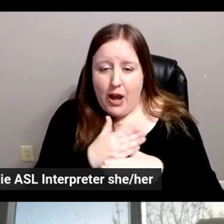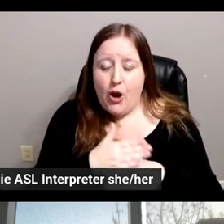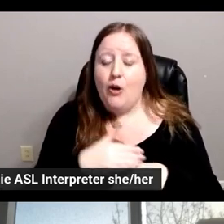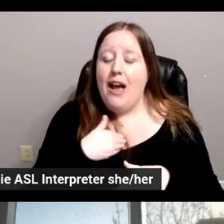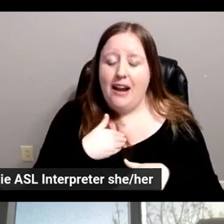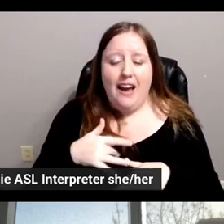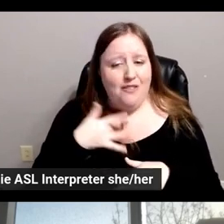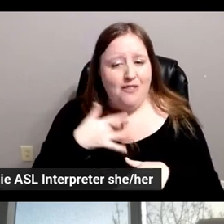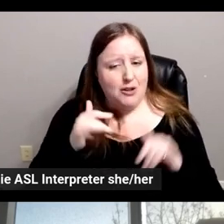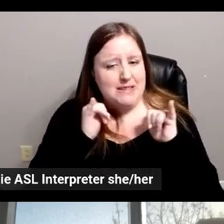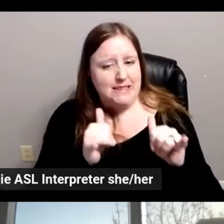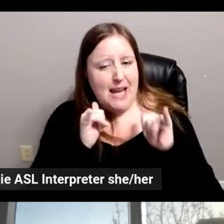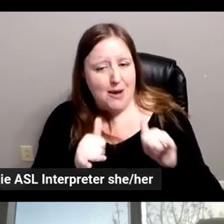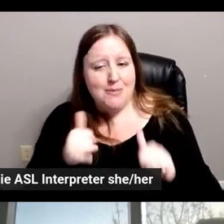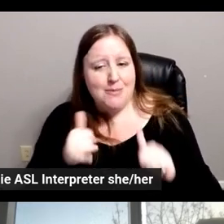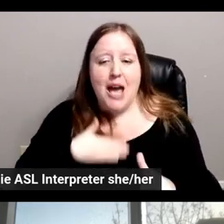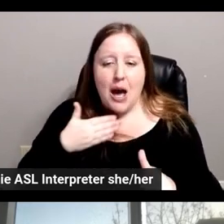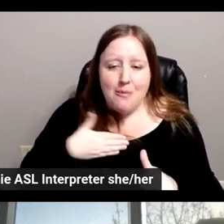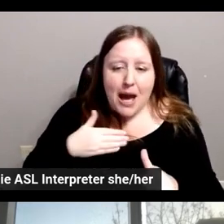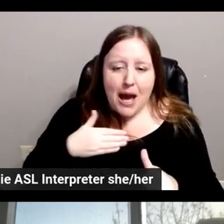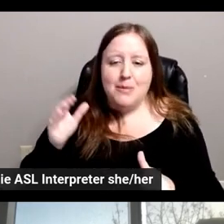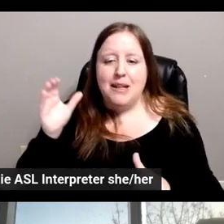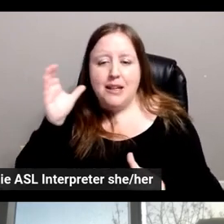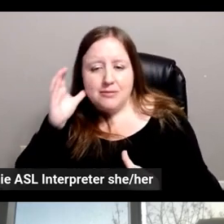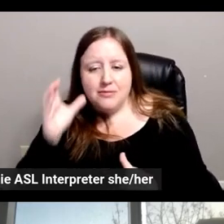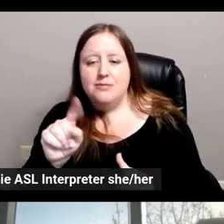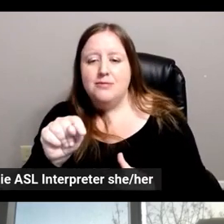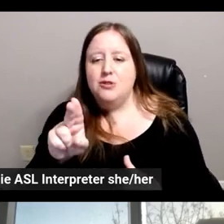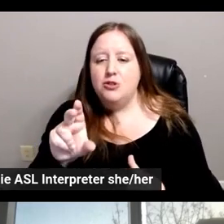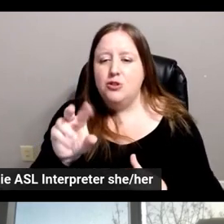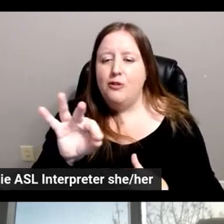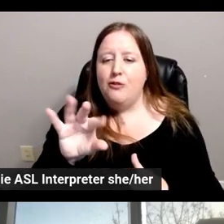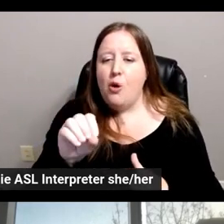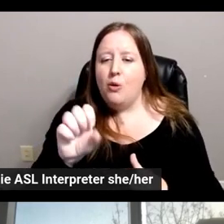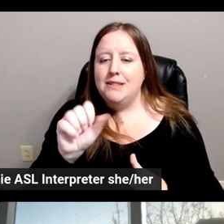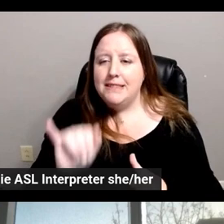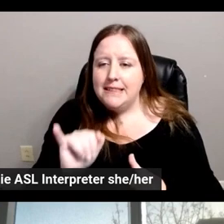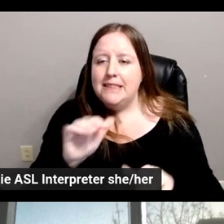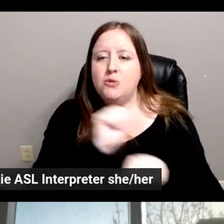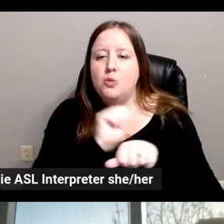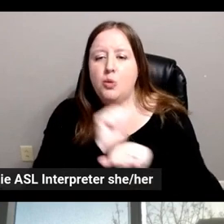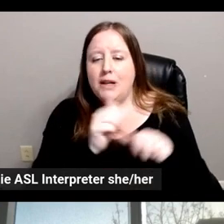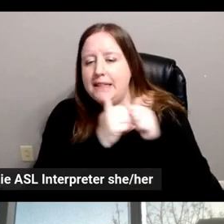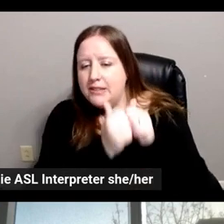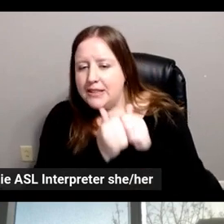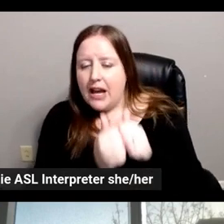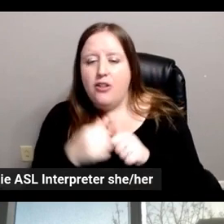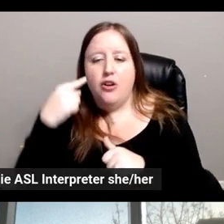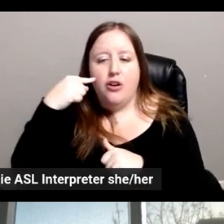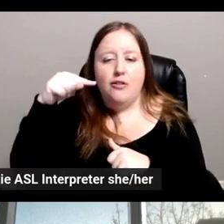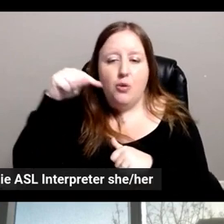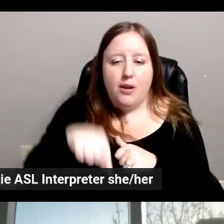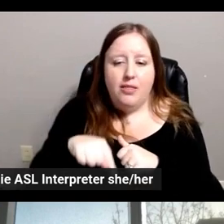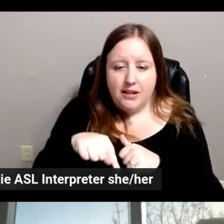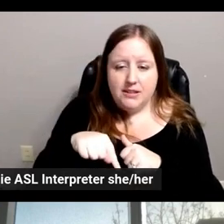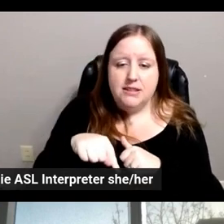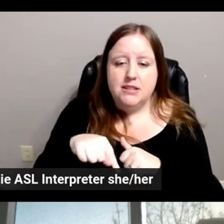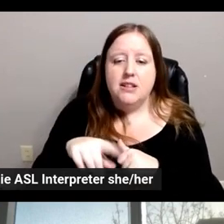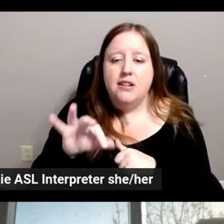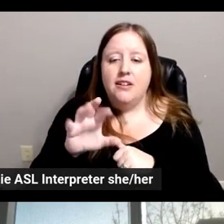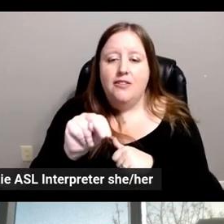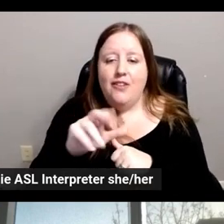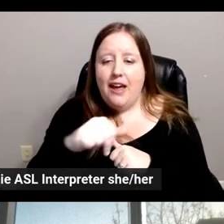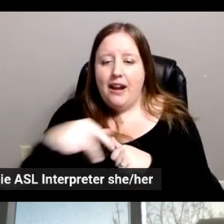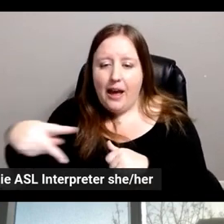happy to hear from Tifosi and as well as colleagues that we are working together on this fan app